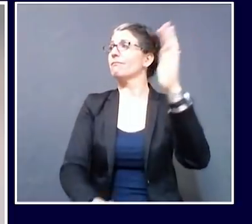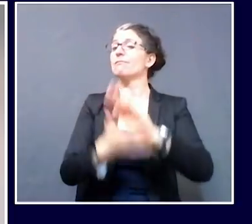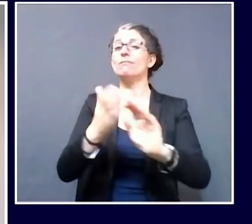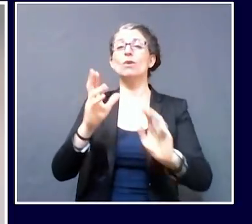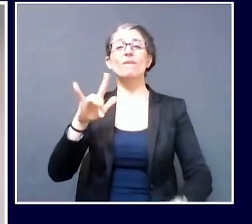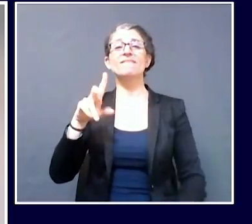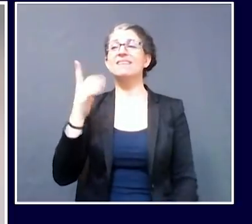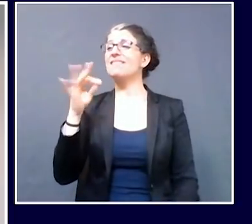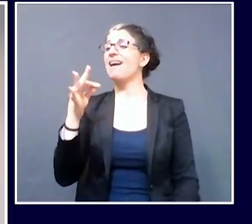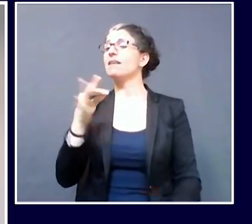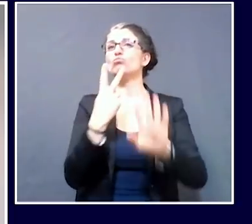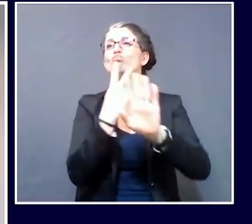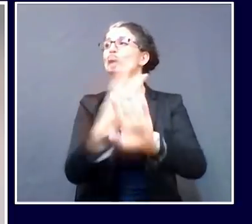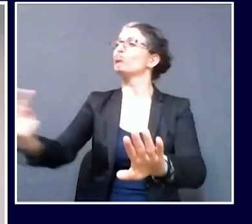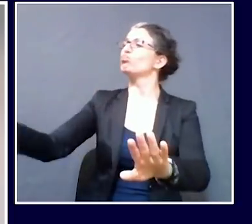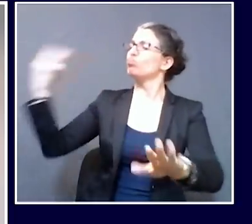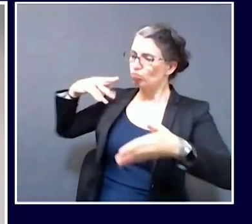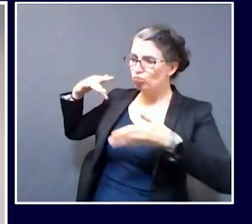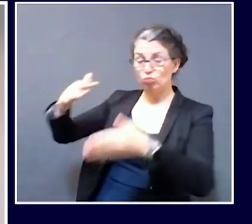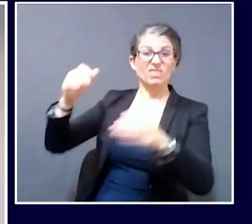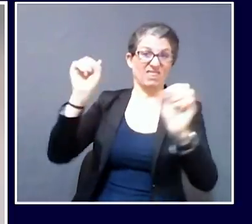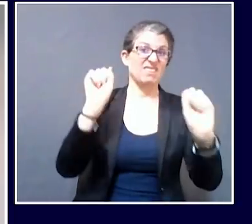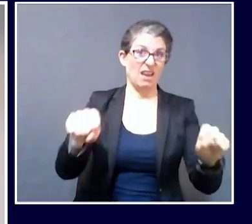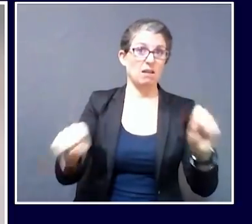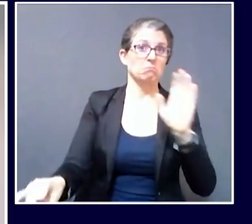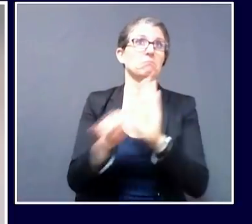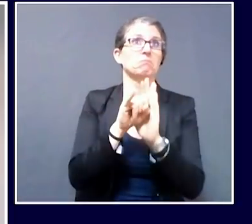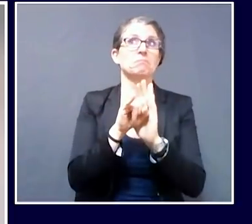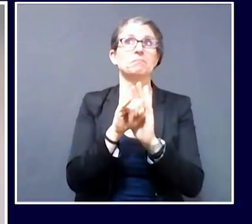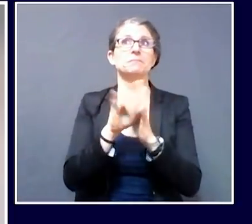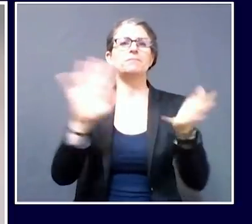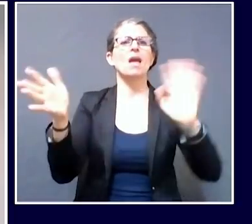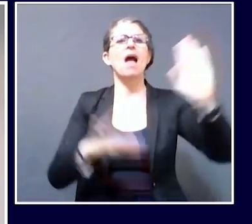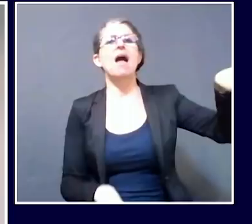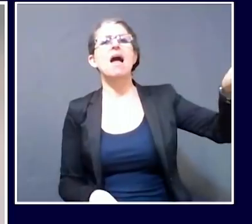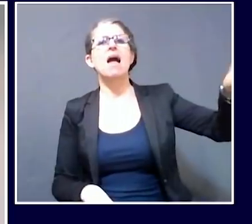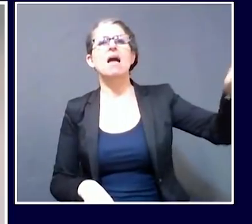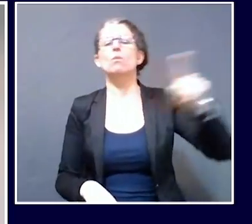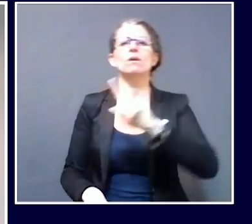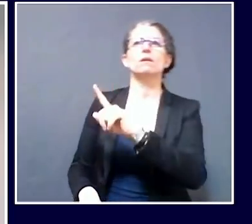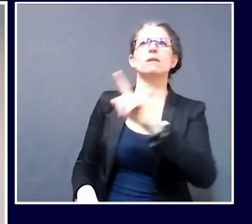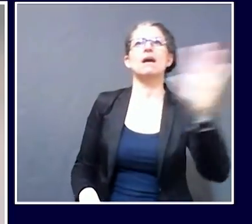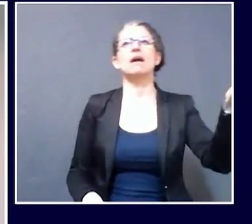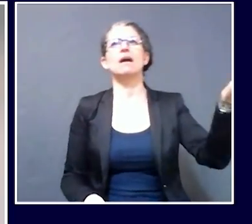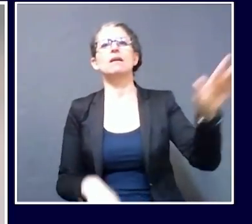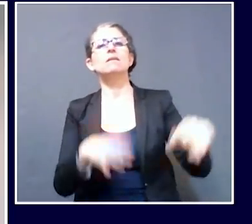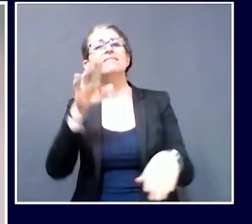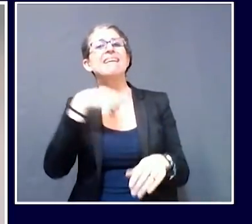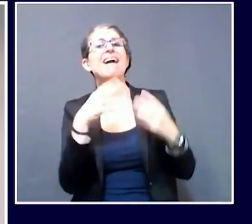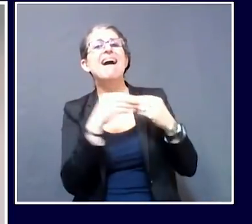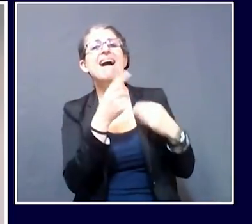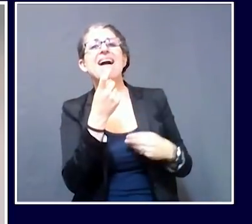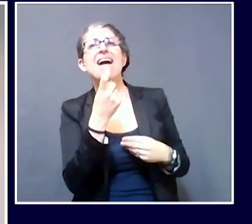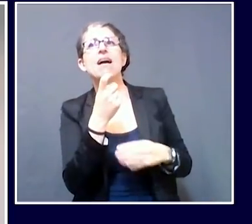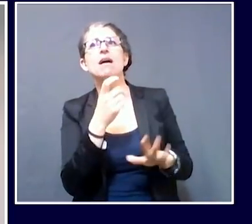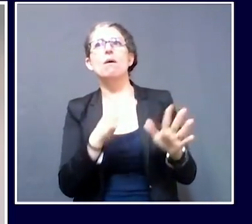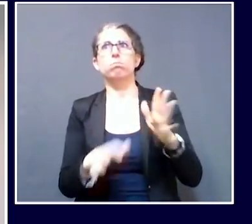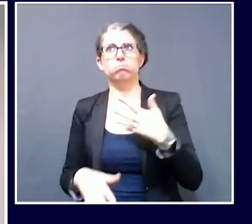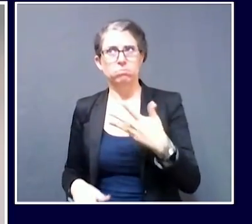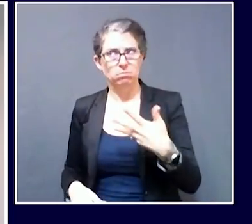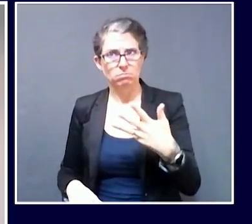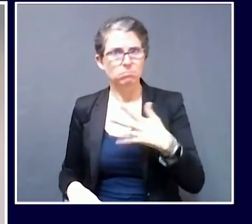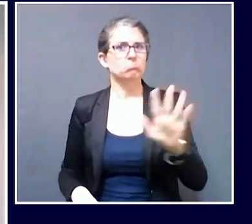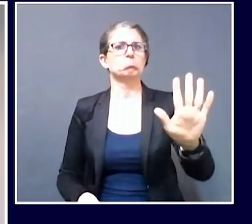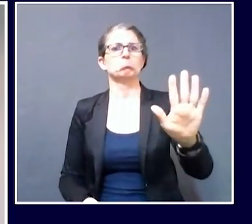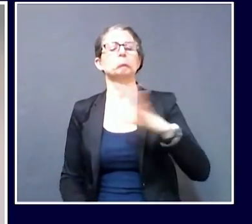You know, the other piece... Can just ask a quick follow-up? Yep. Go ahead. Go ahead. Sorry. Sorry